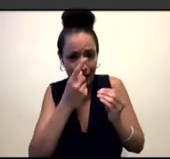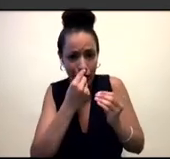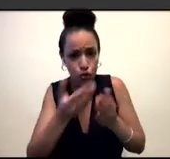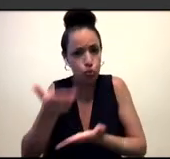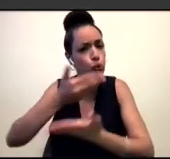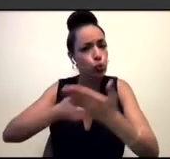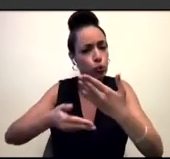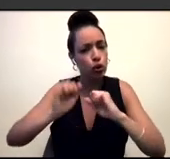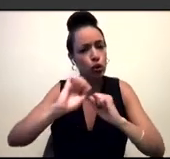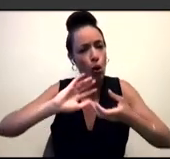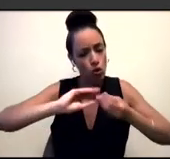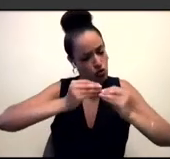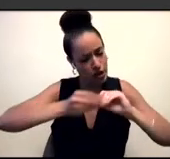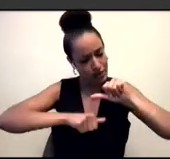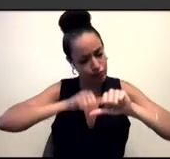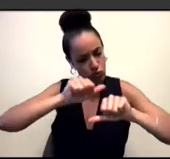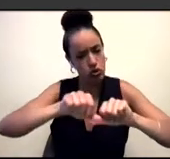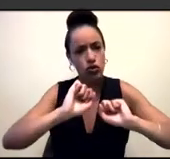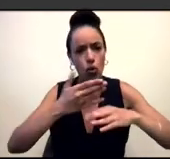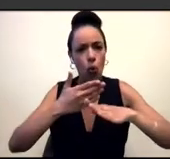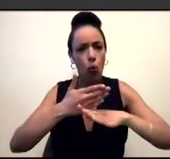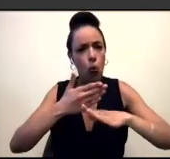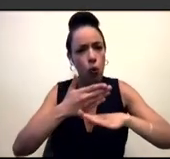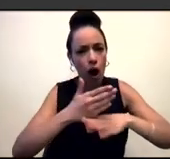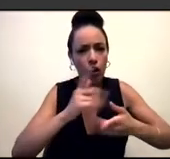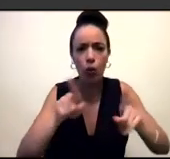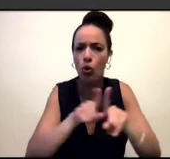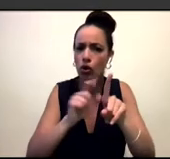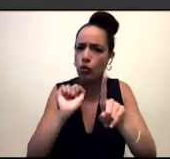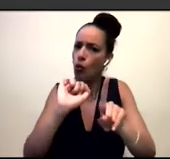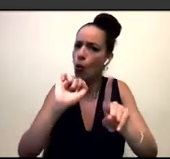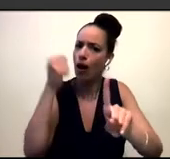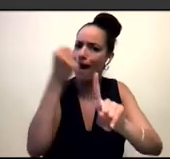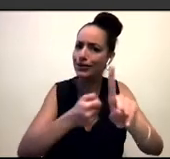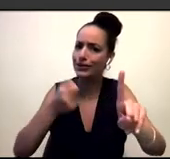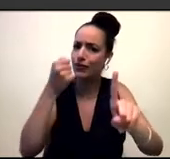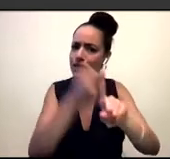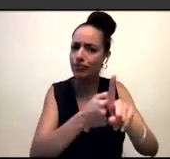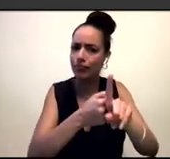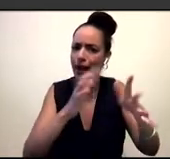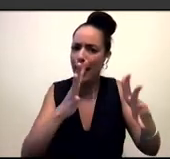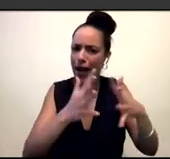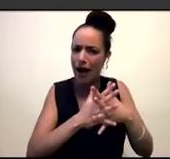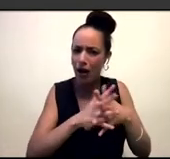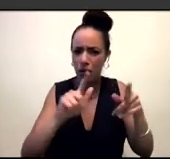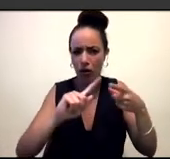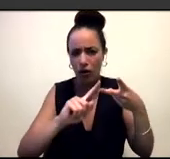creative process in your work and activism and how and why you use the language imagery and mediums in the